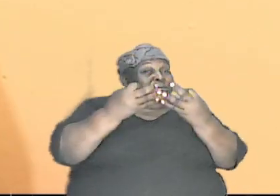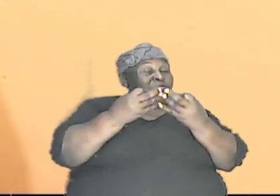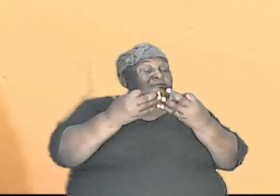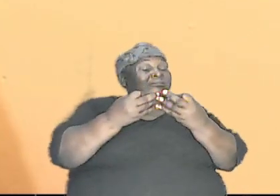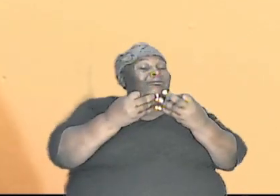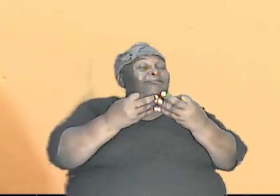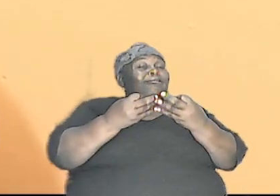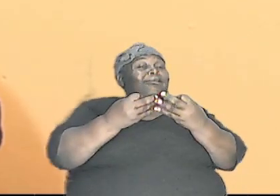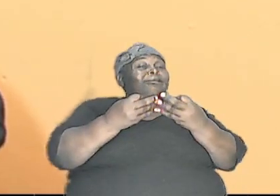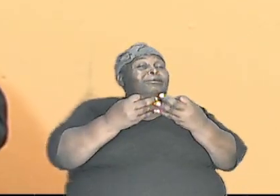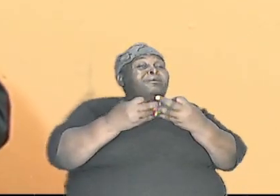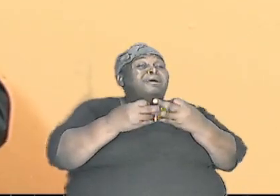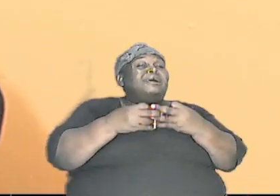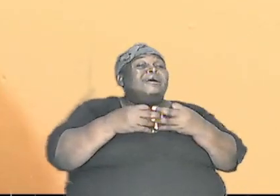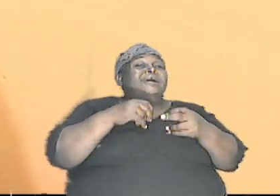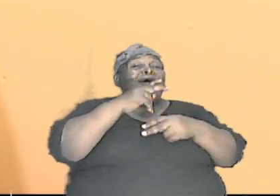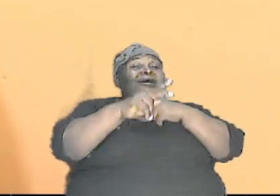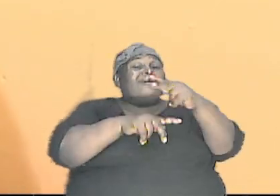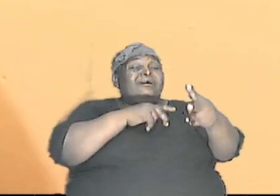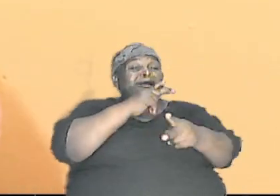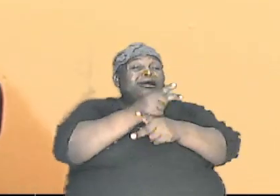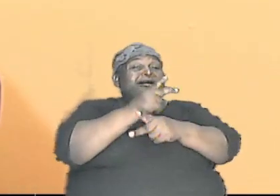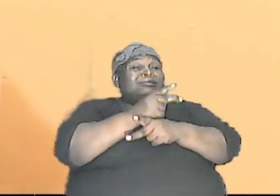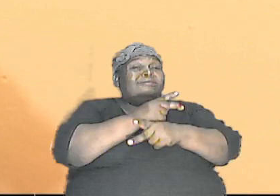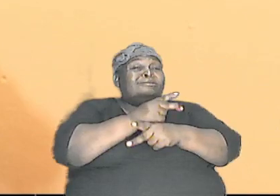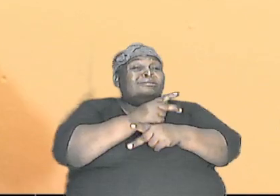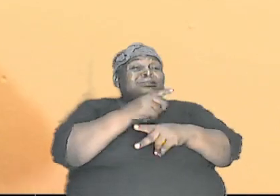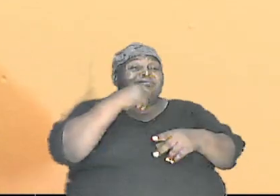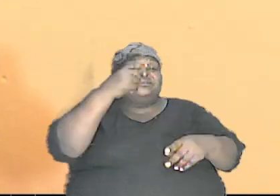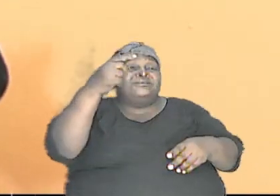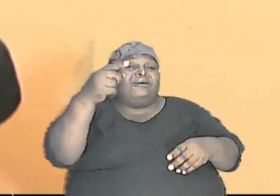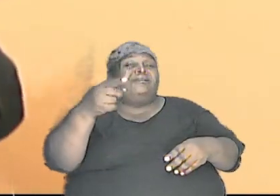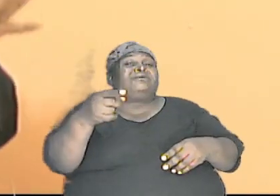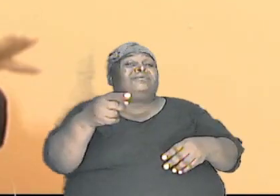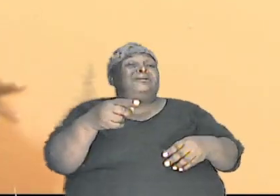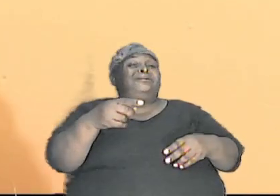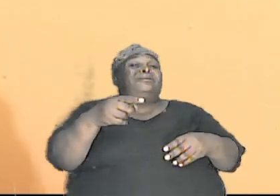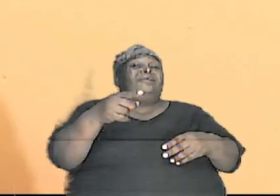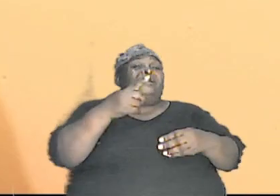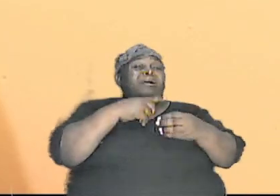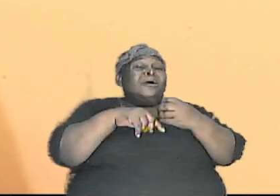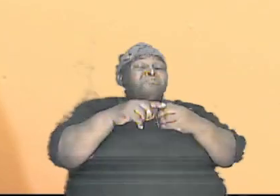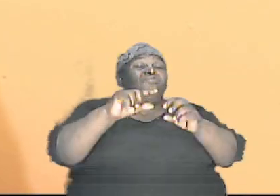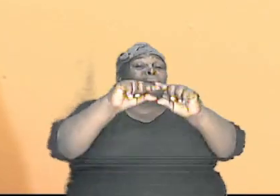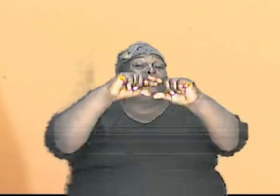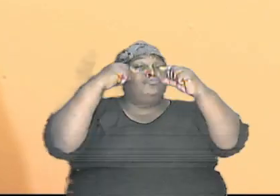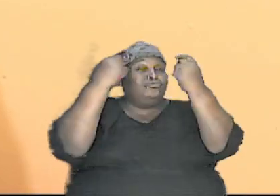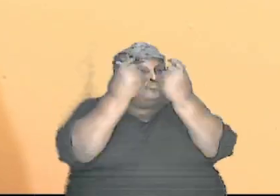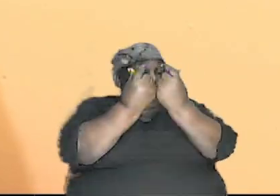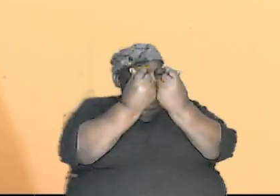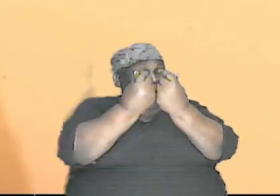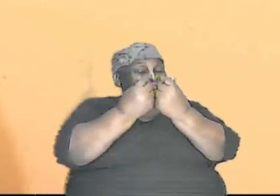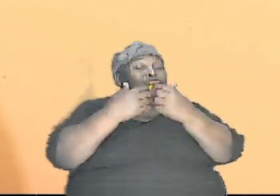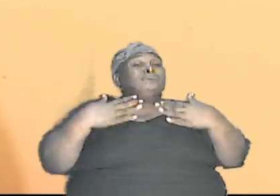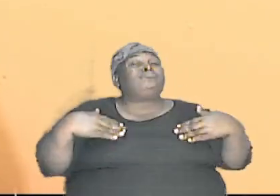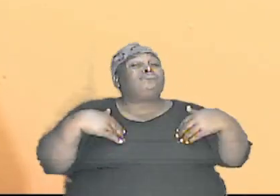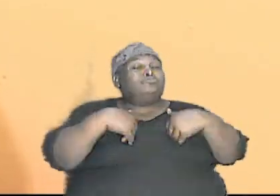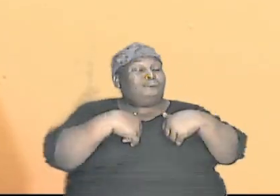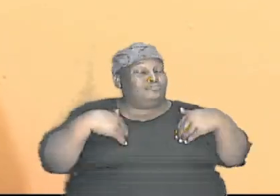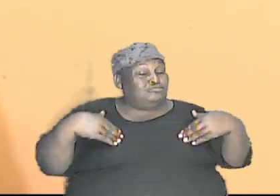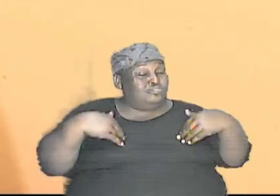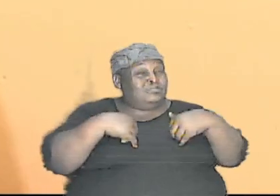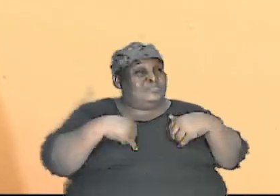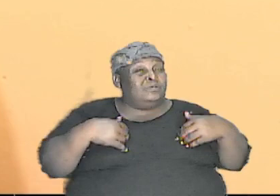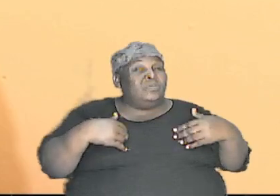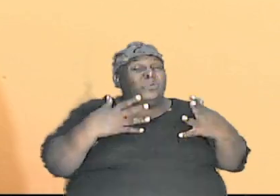a kind is referring to an entire group of animals and we want us to